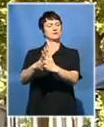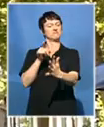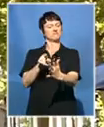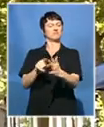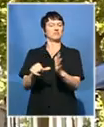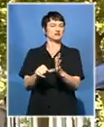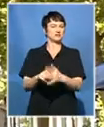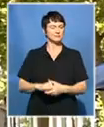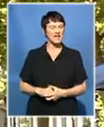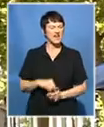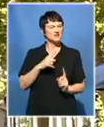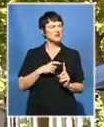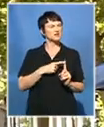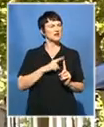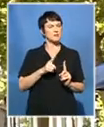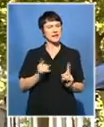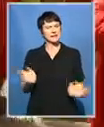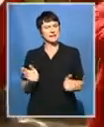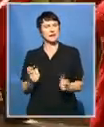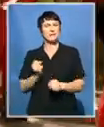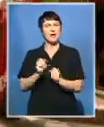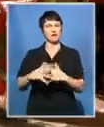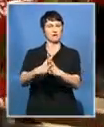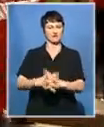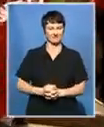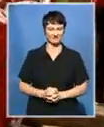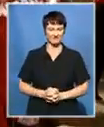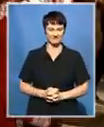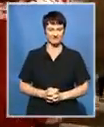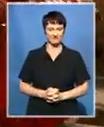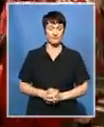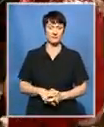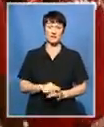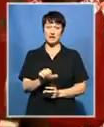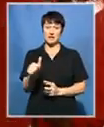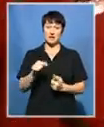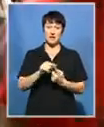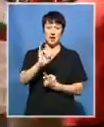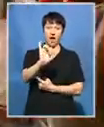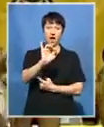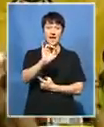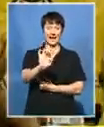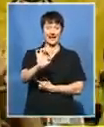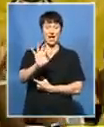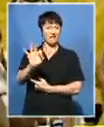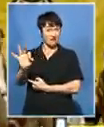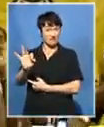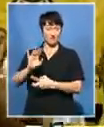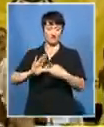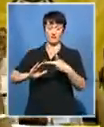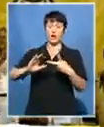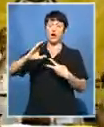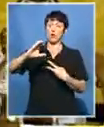I guess, you know. Somebody will make people gel. Other big players in the province like the EFF and Hope